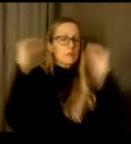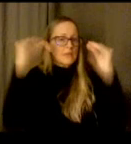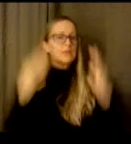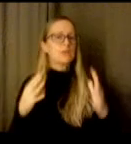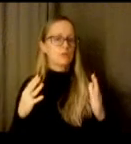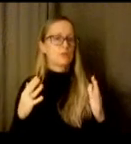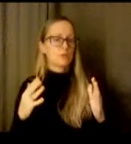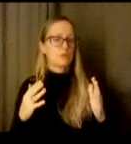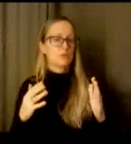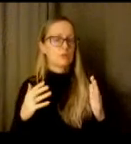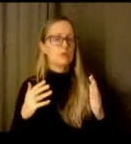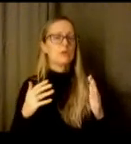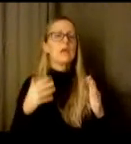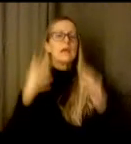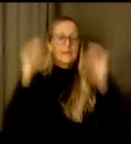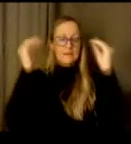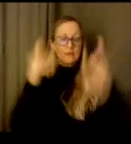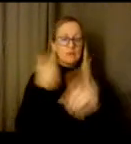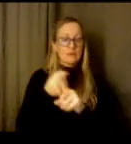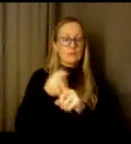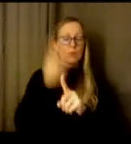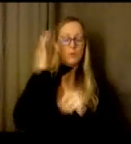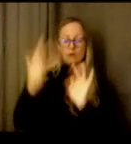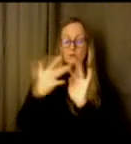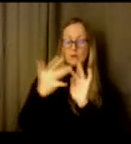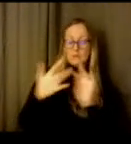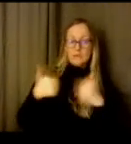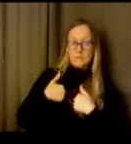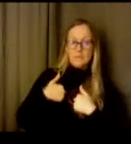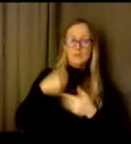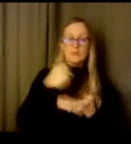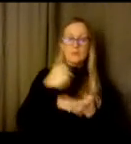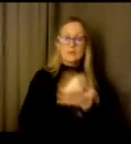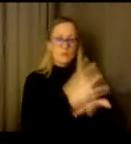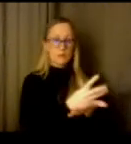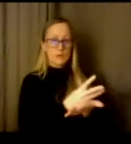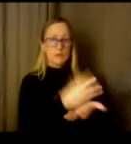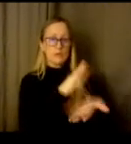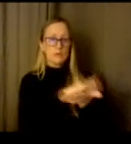to myself the social worker or or the school counselor in the building